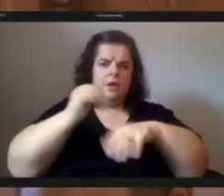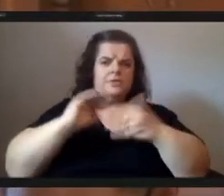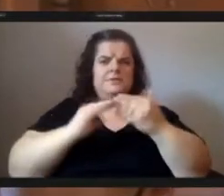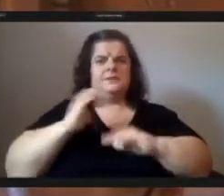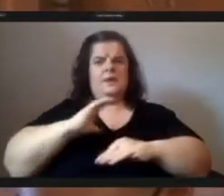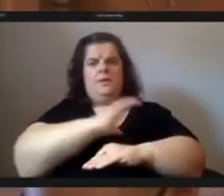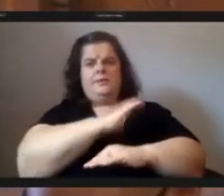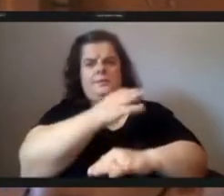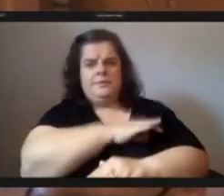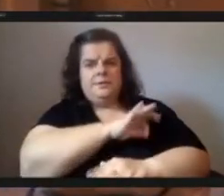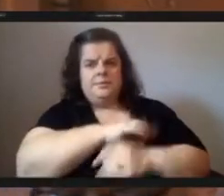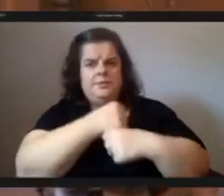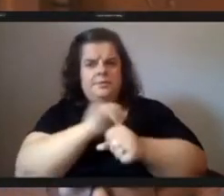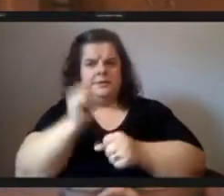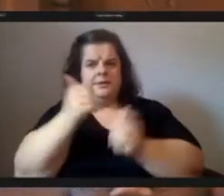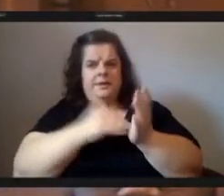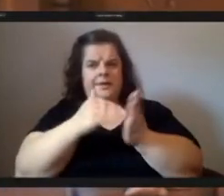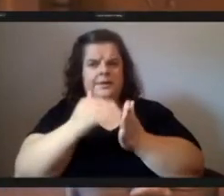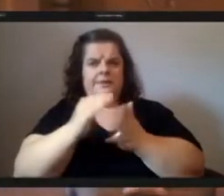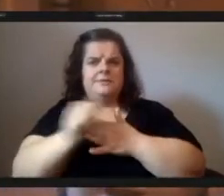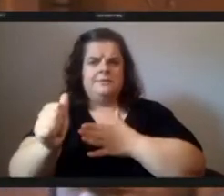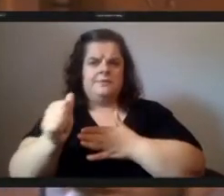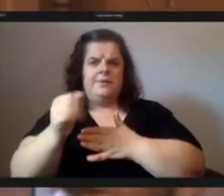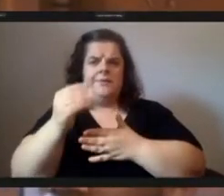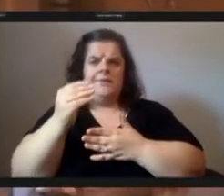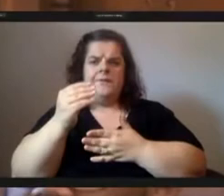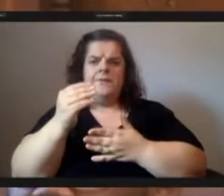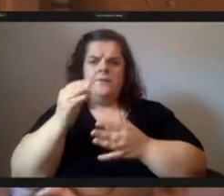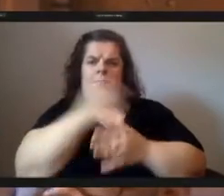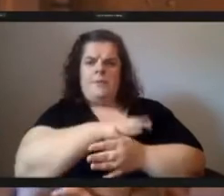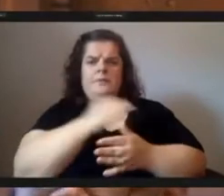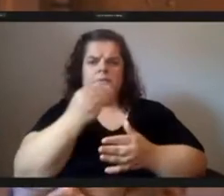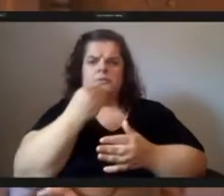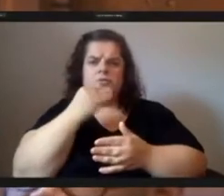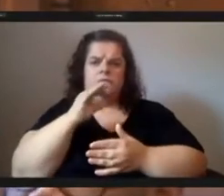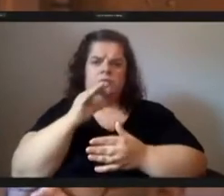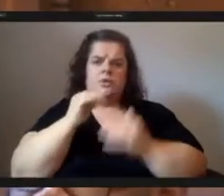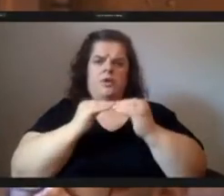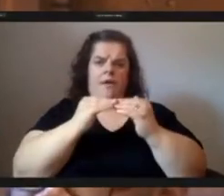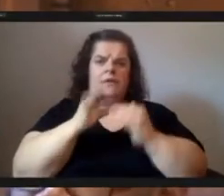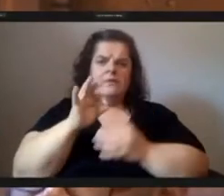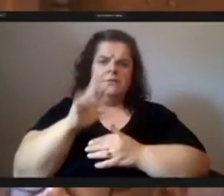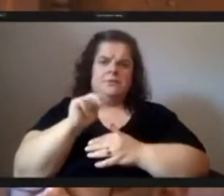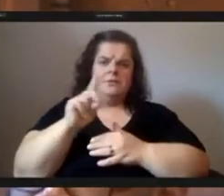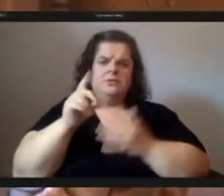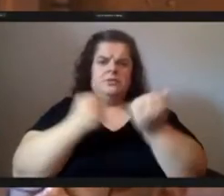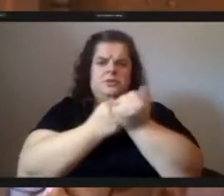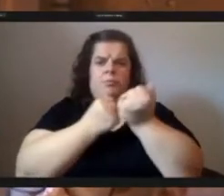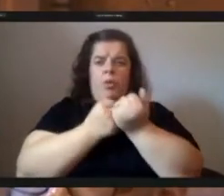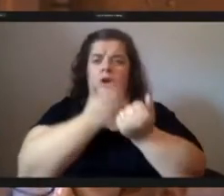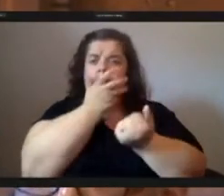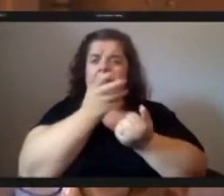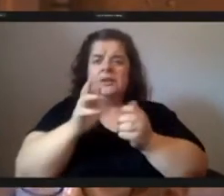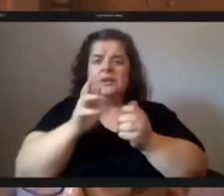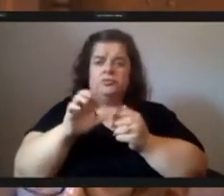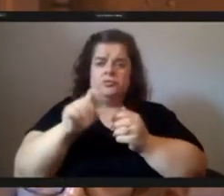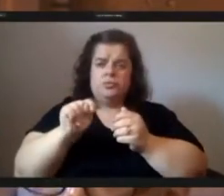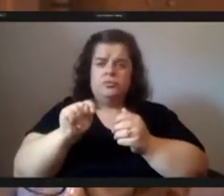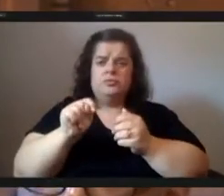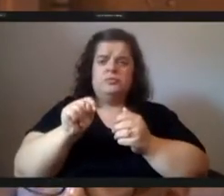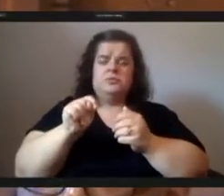to create a 10 million 10 million dollar pittsburgh food justice fund to support grassroots efforts to address food apartheid in our city